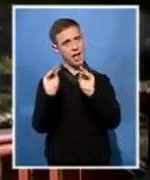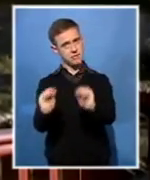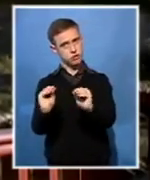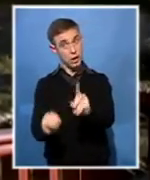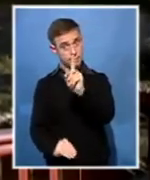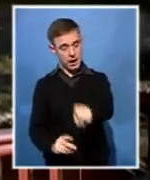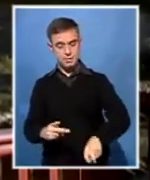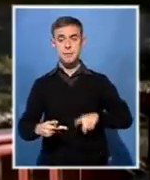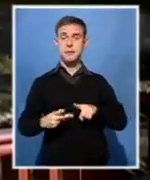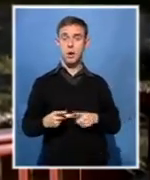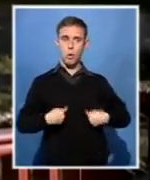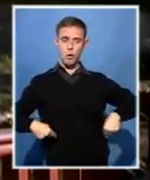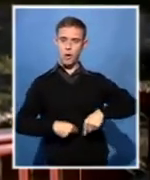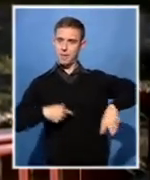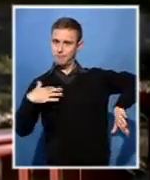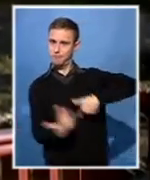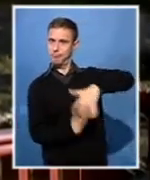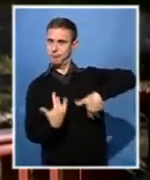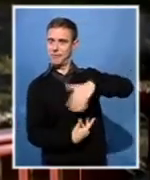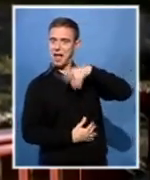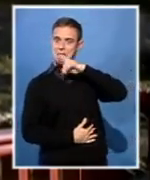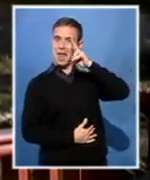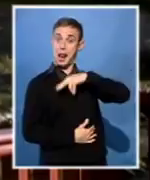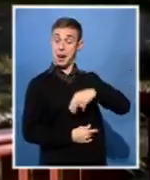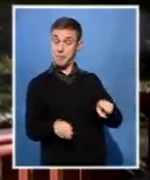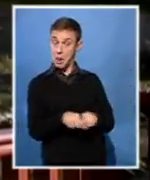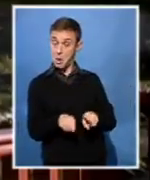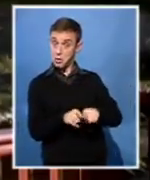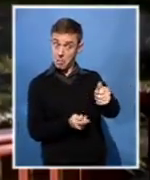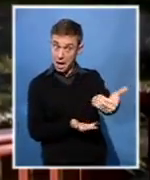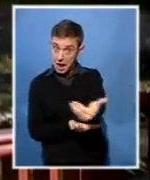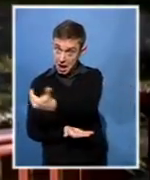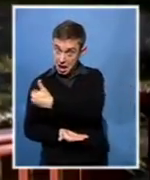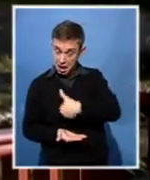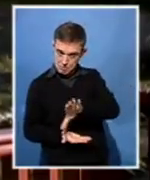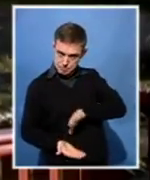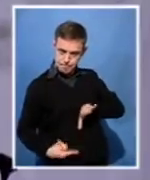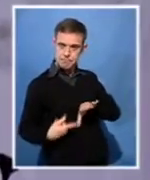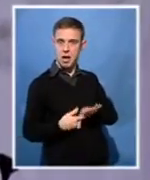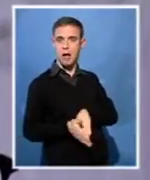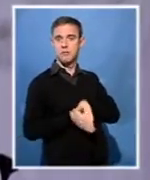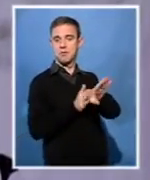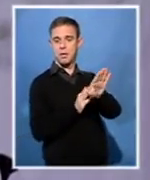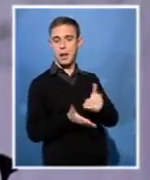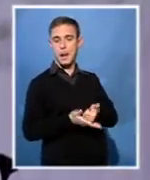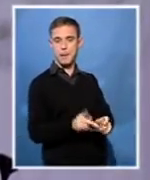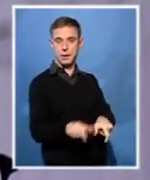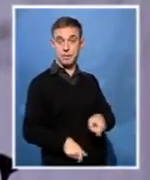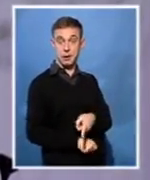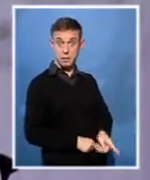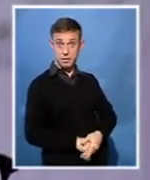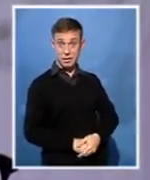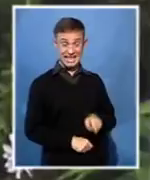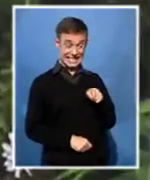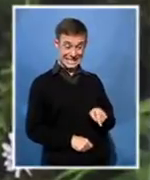have fun, but also while we're having fun, raise funds, raise awareness and visibility. A popular gay pride